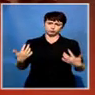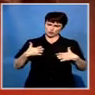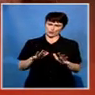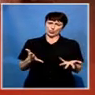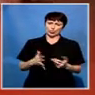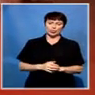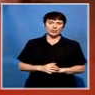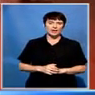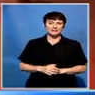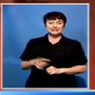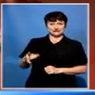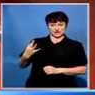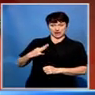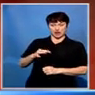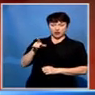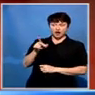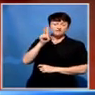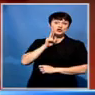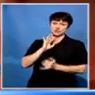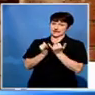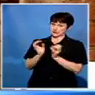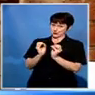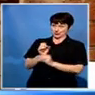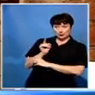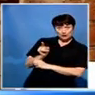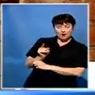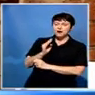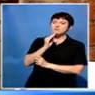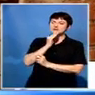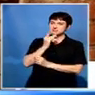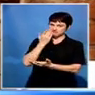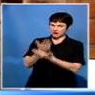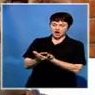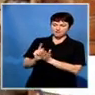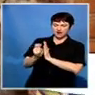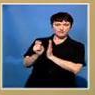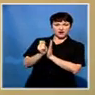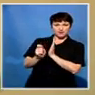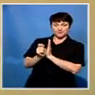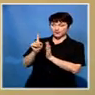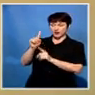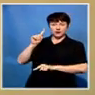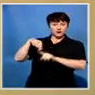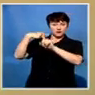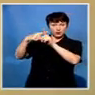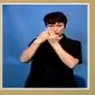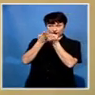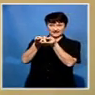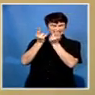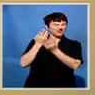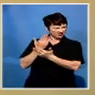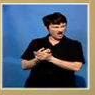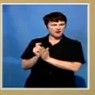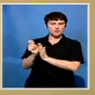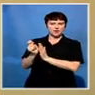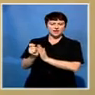The bursaries offered to girls who are virgins, it will see them to a tertiary level for as long as they remain virgins. But it's been met with a